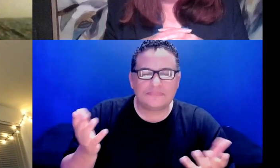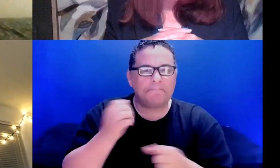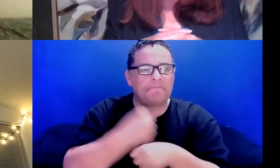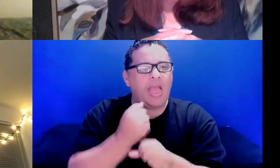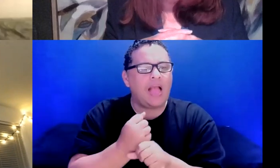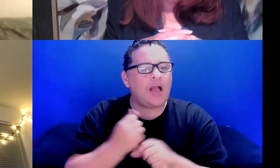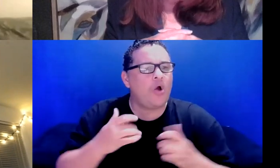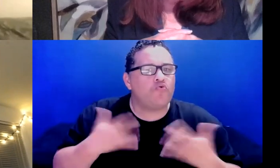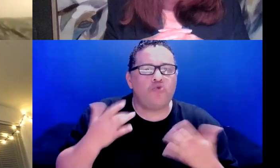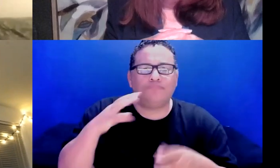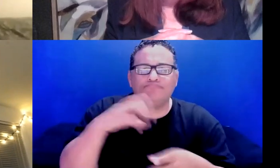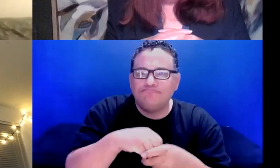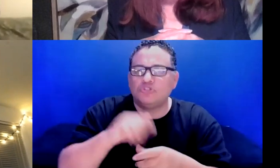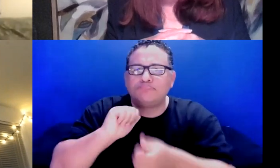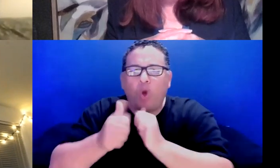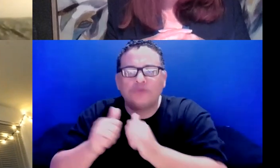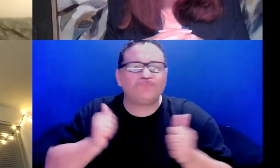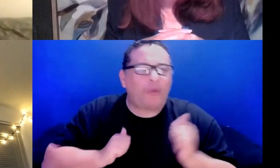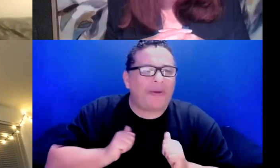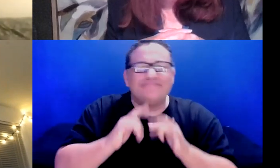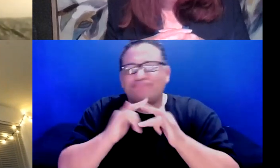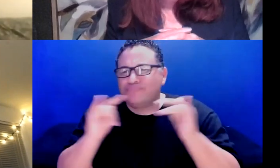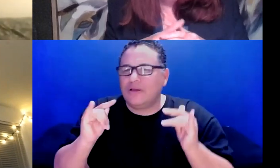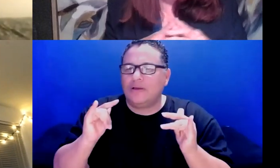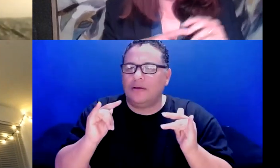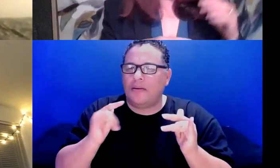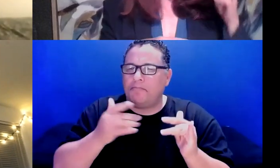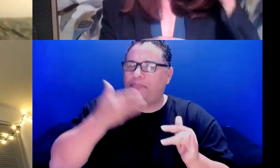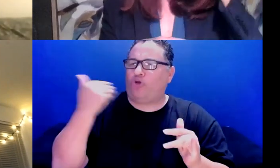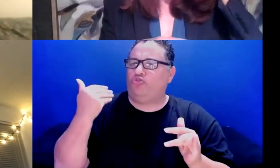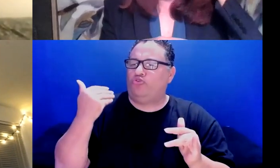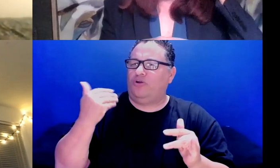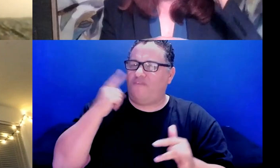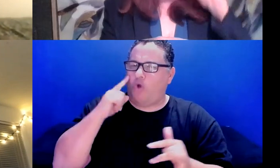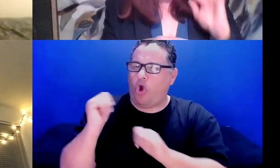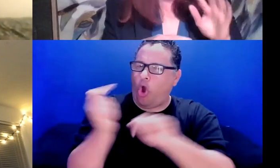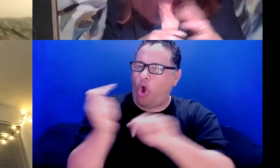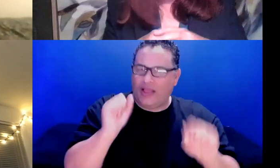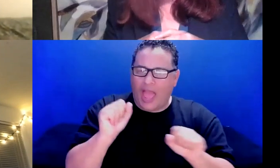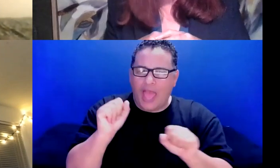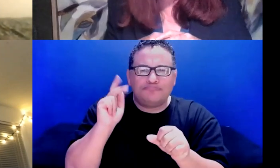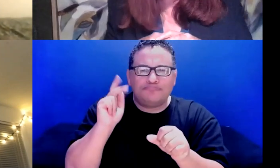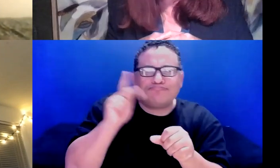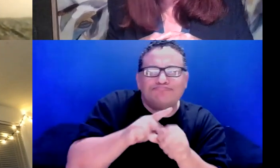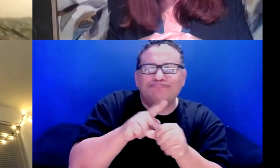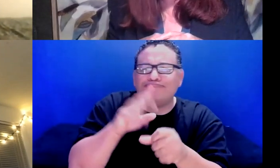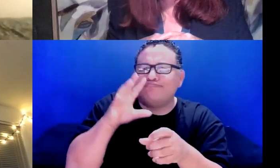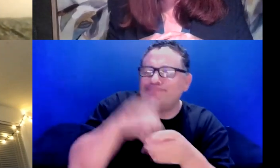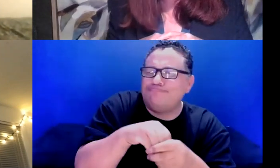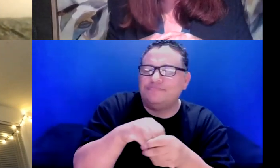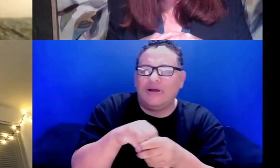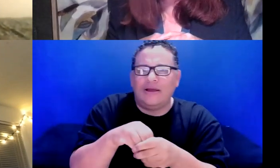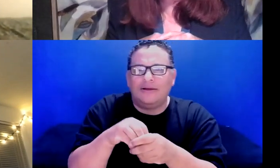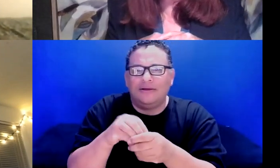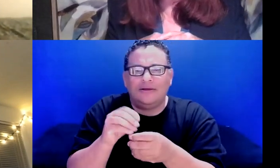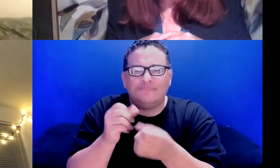activities better for everyone. It allows people to participate and it allows them to contribute and to be a part of things. And